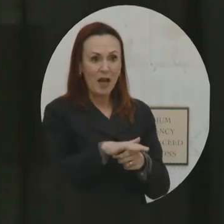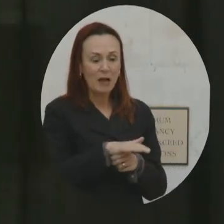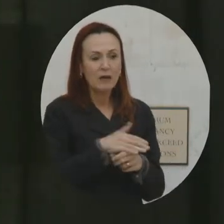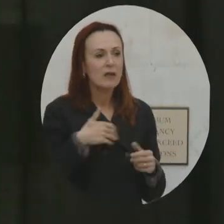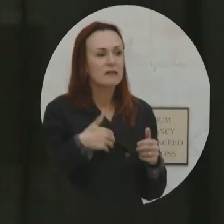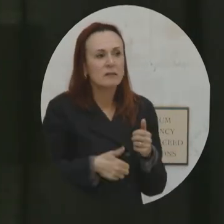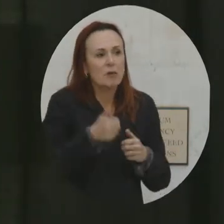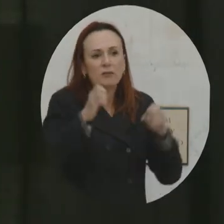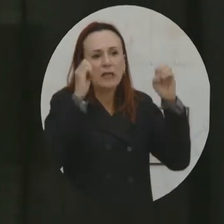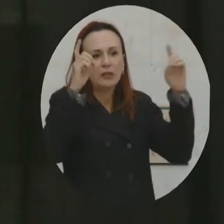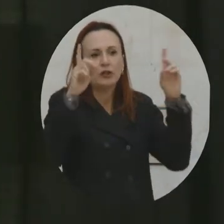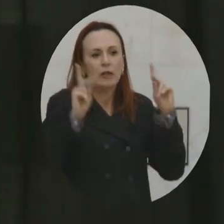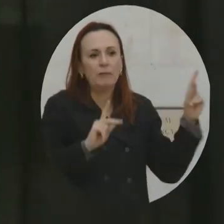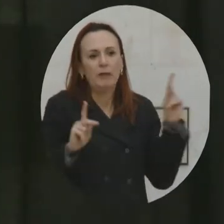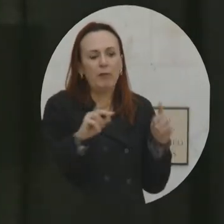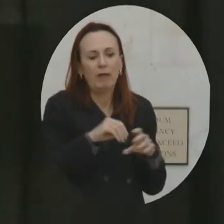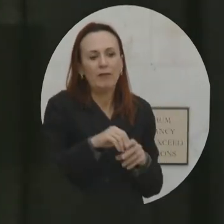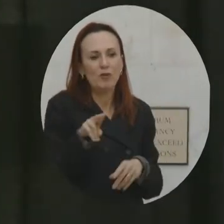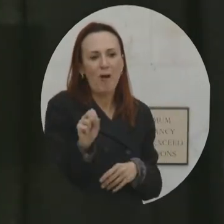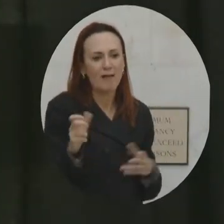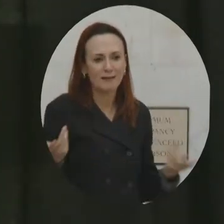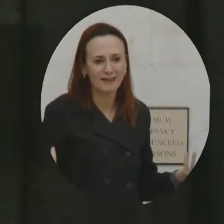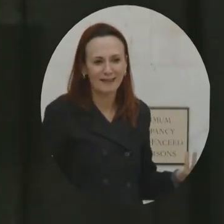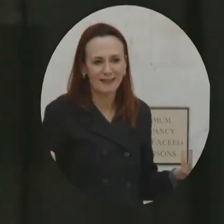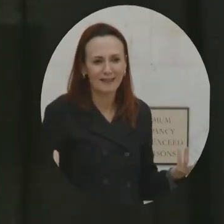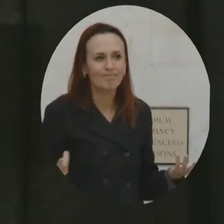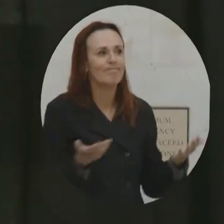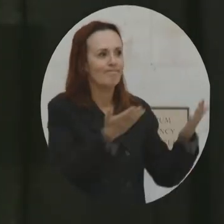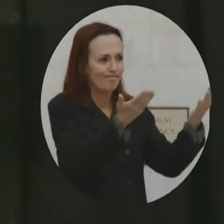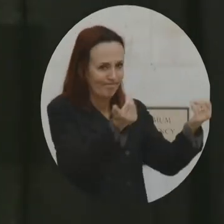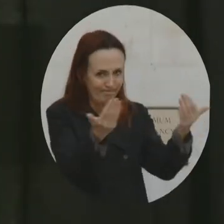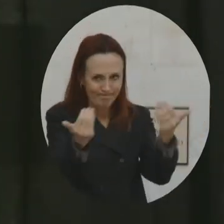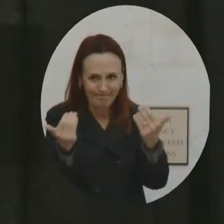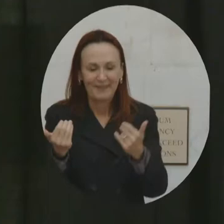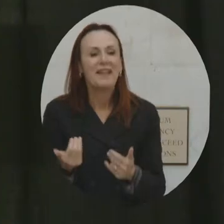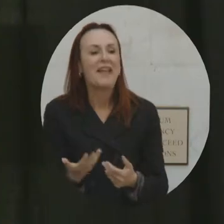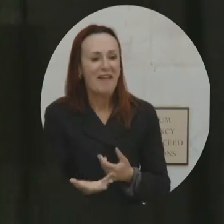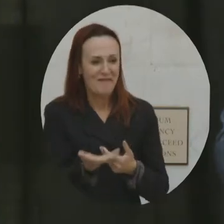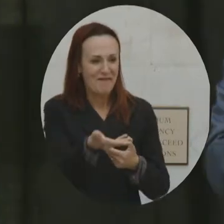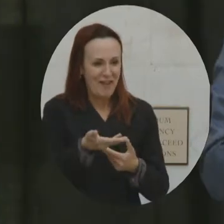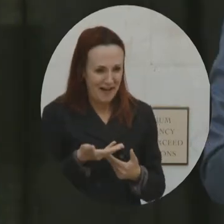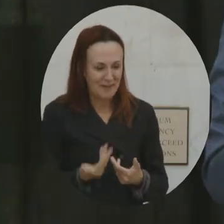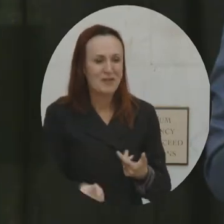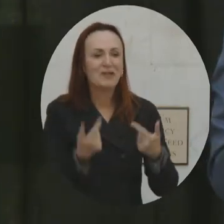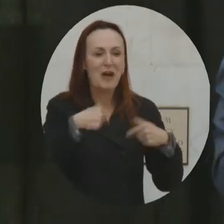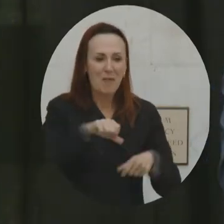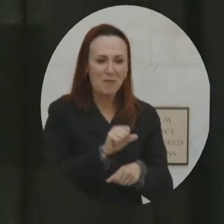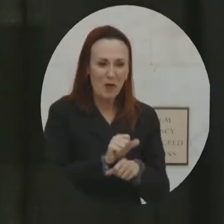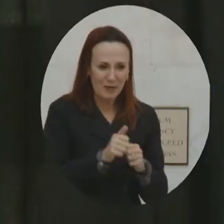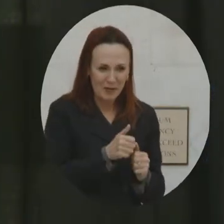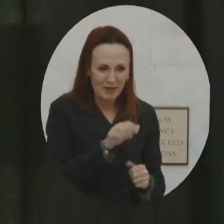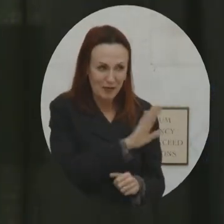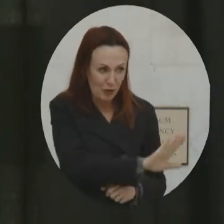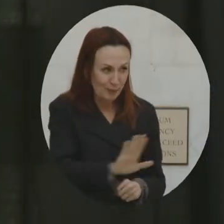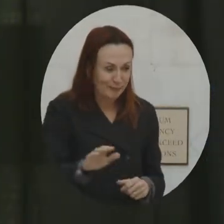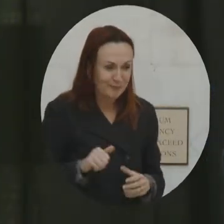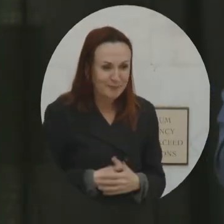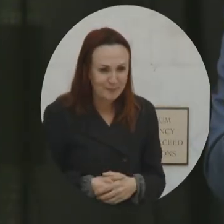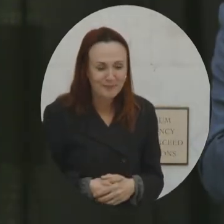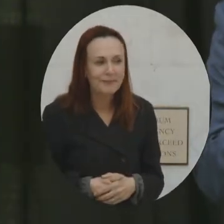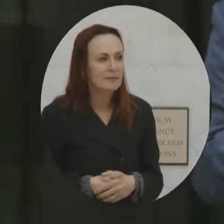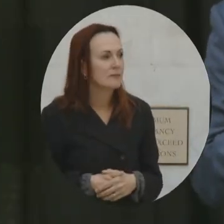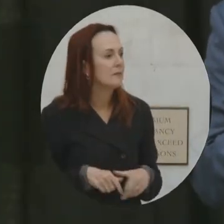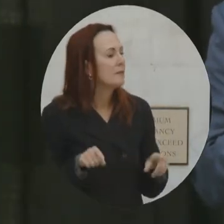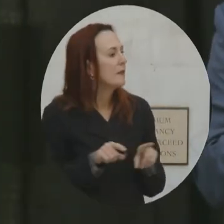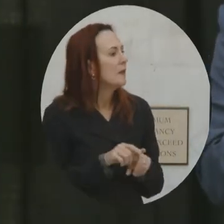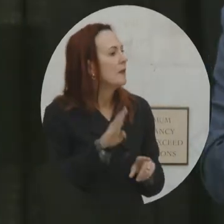to contribute after they retire. Guess what? Give them something to work on, right? So again, mine these neighborhoods for these brilliance. Oh, there's